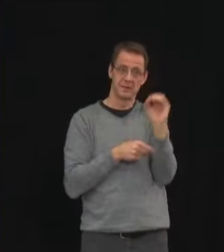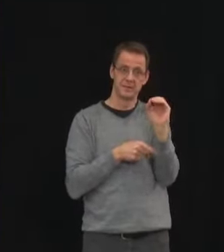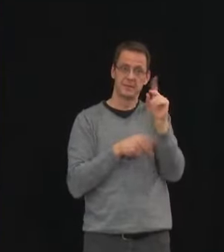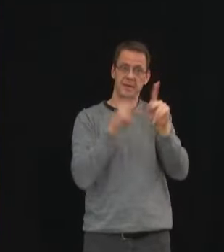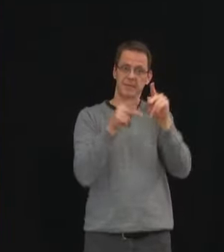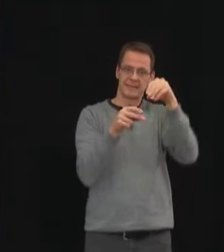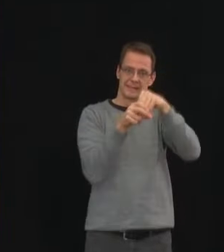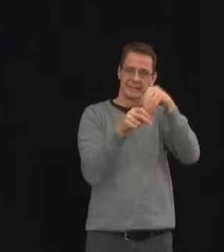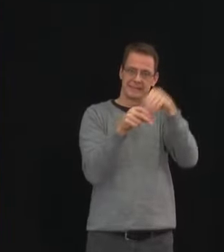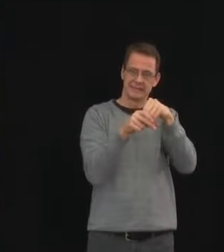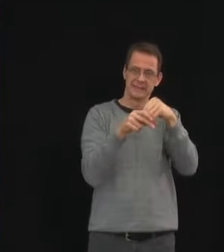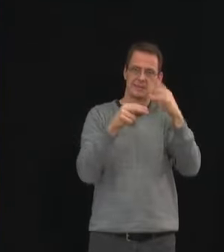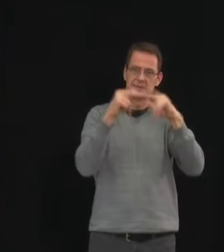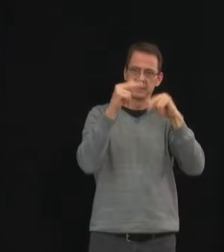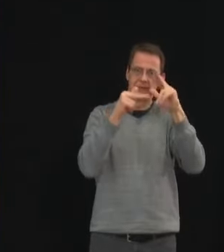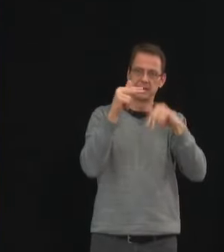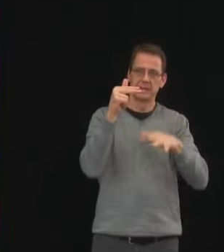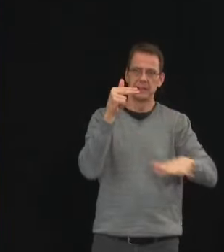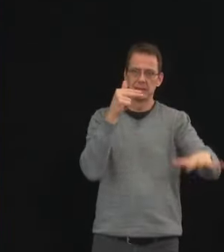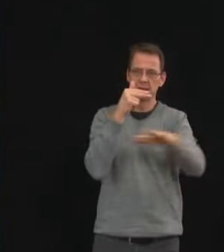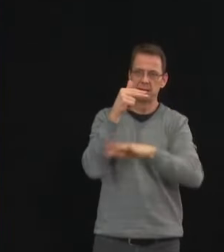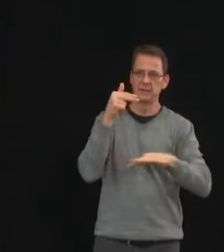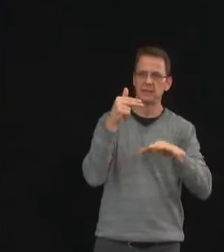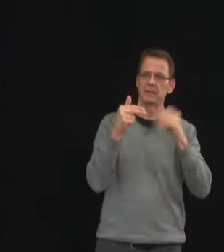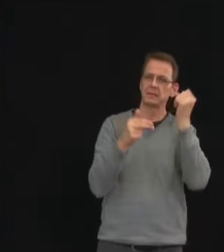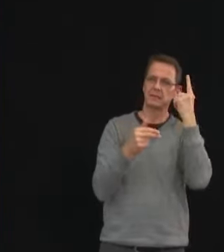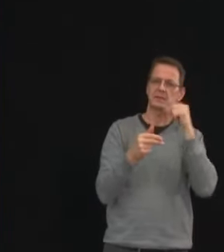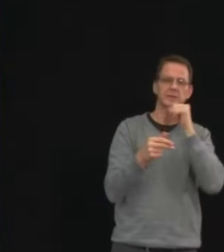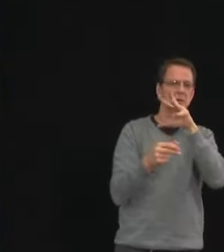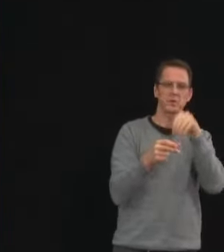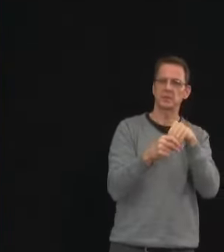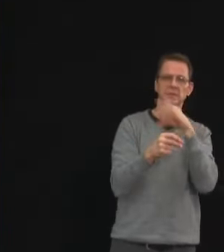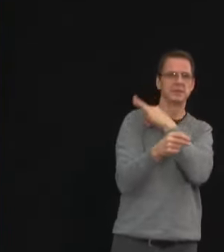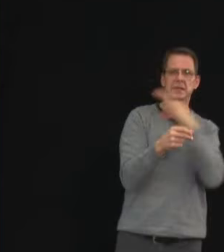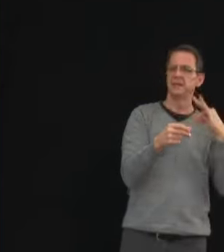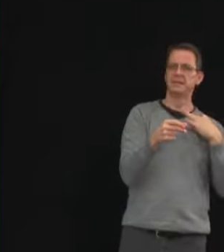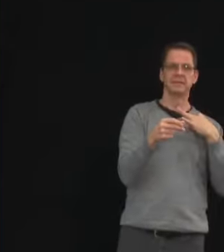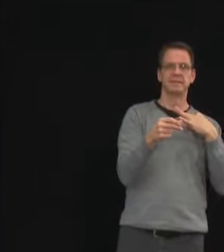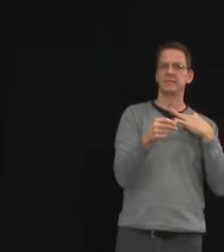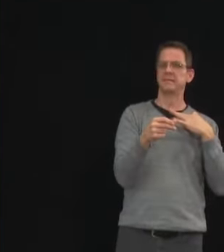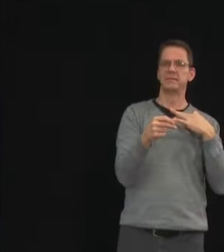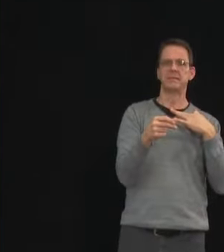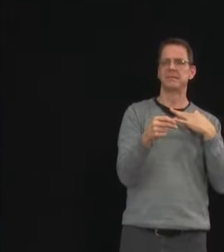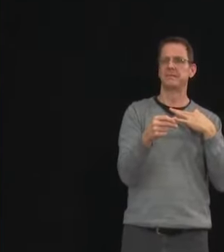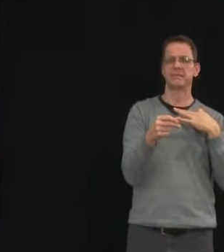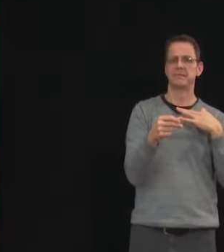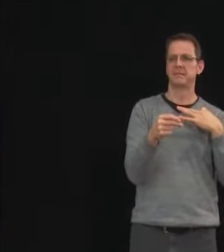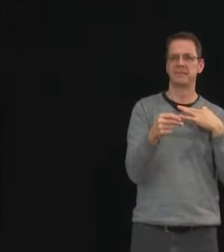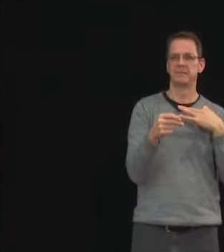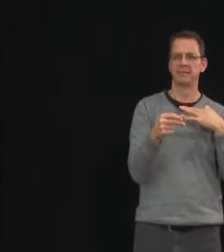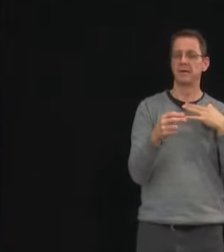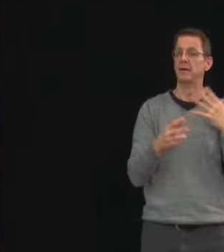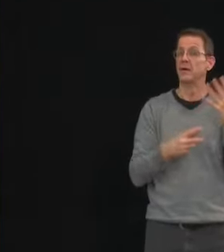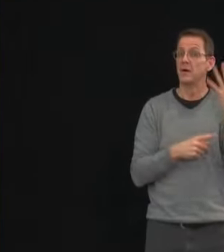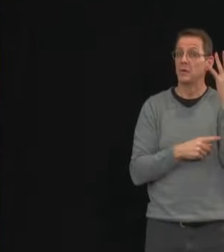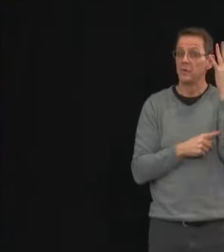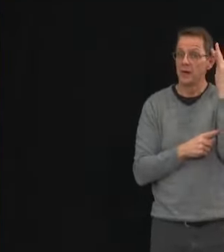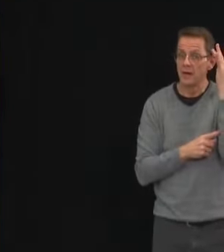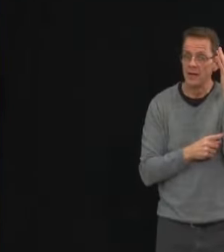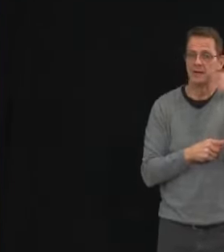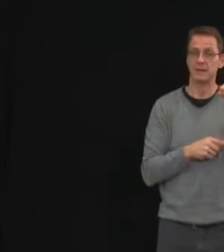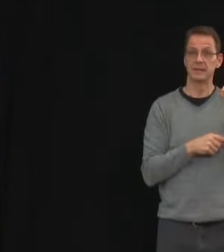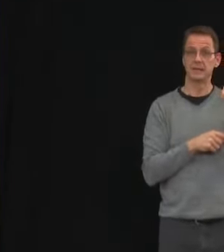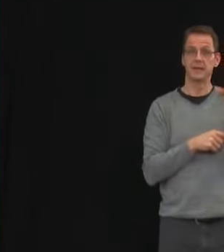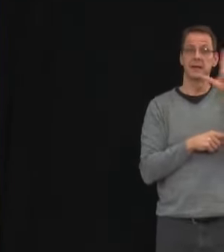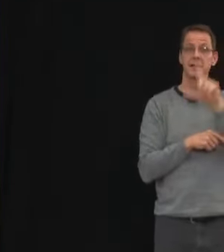play in particular in some rural communities where they have limited access to high speed internet. And